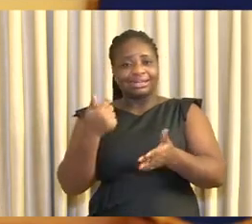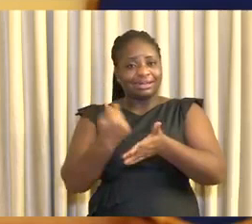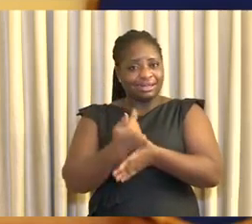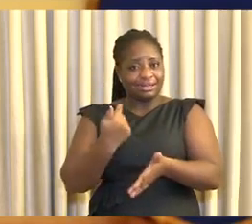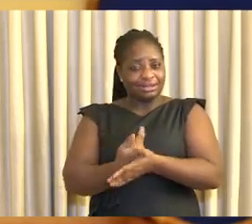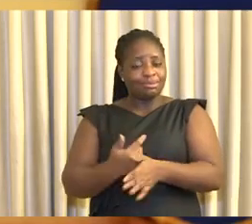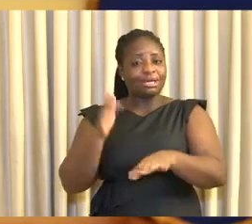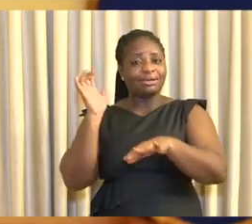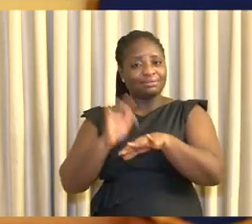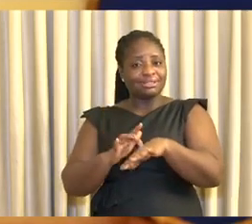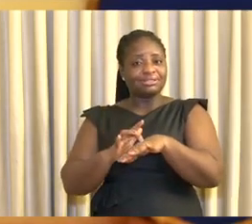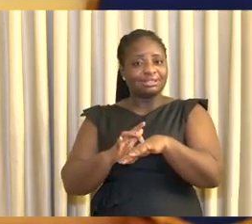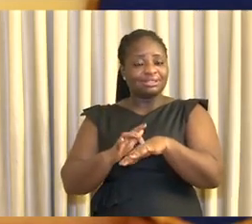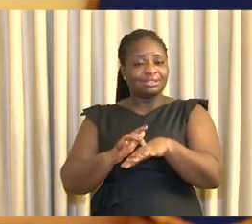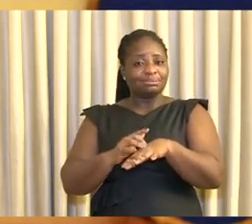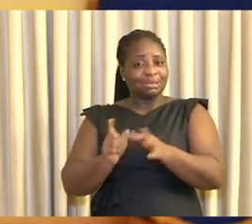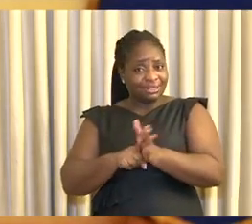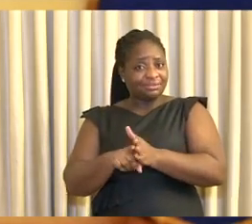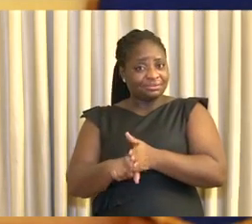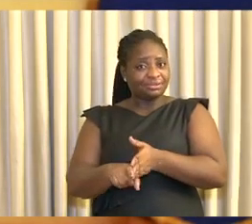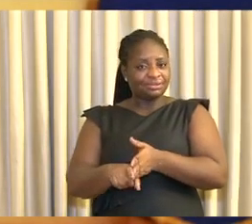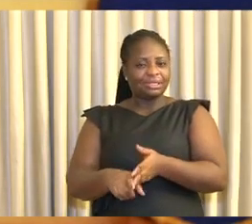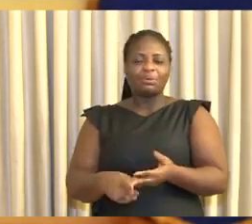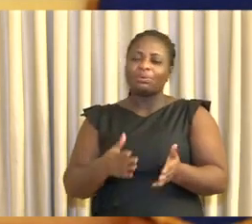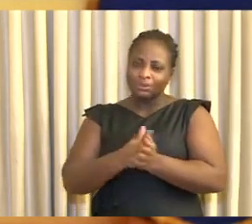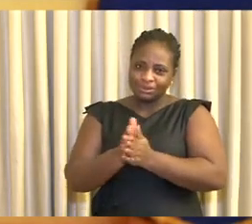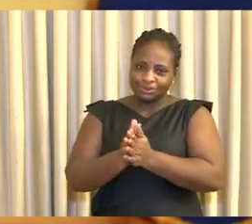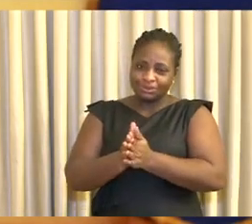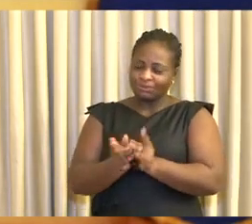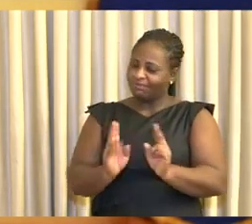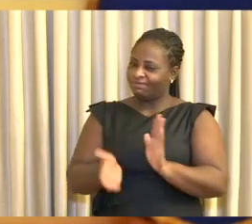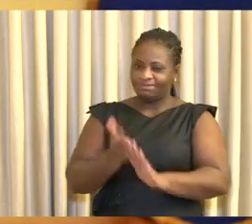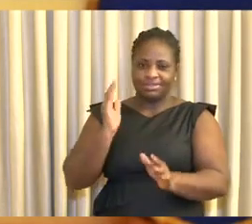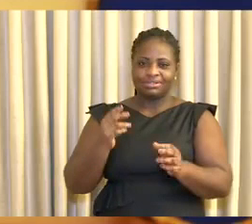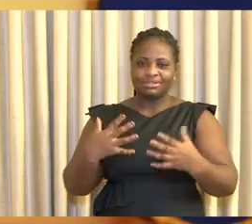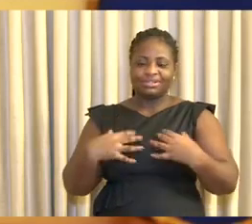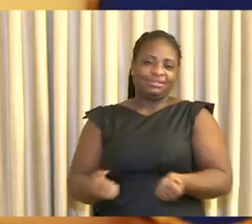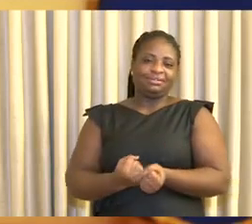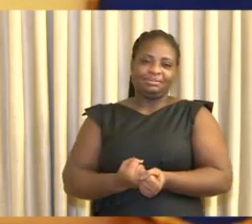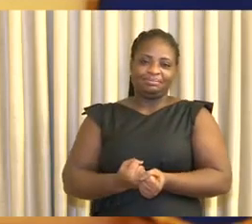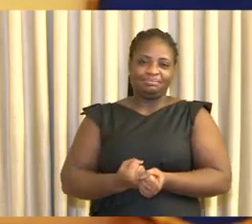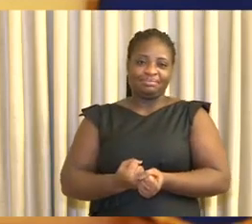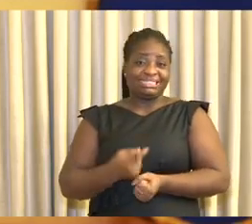and other Ghanaians abroad, who have been so affected, a speedy recovery.